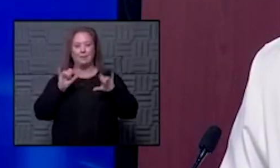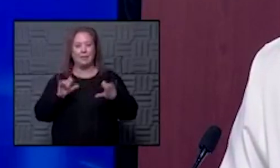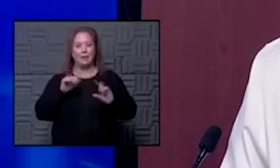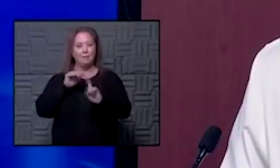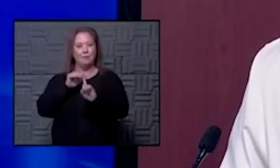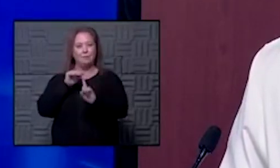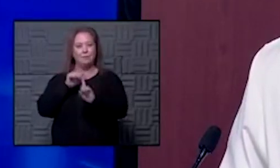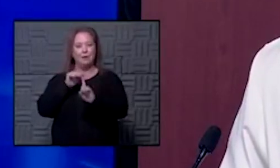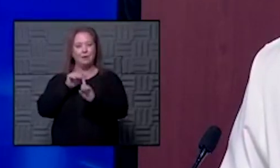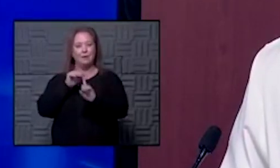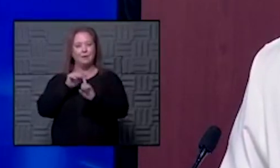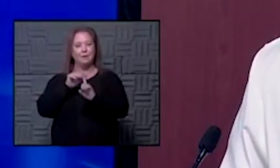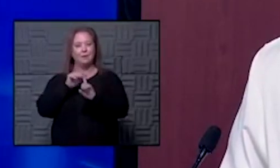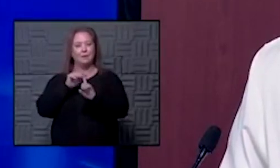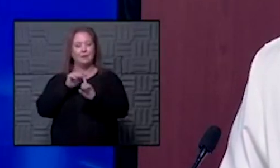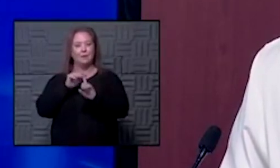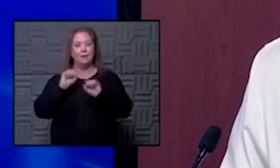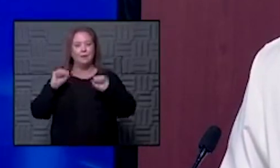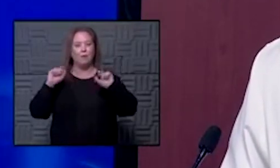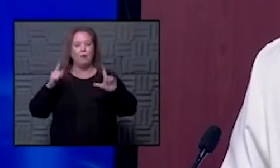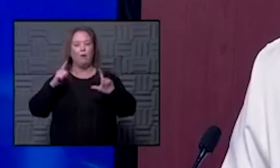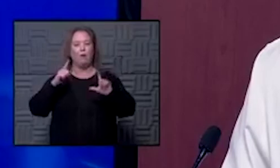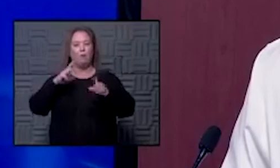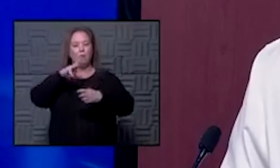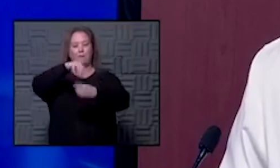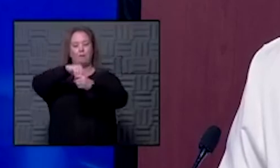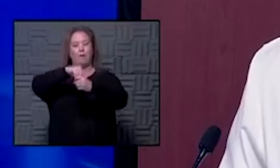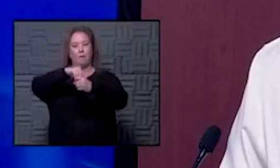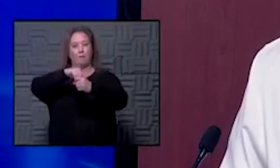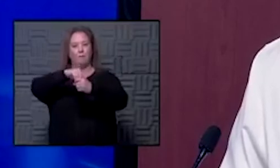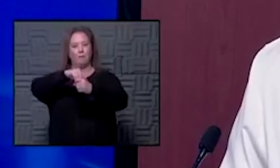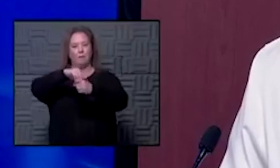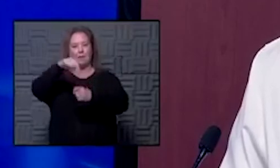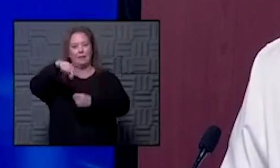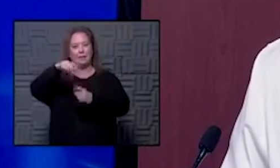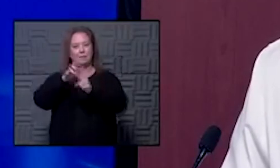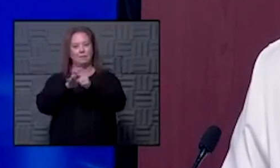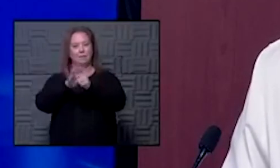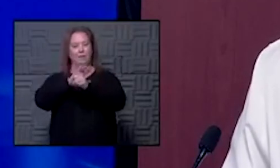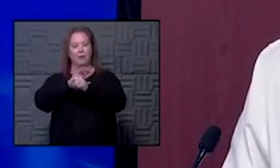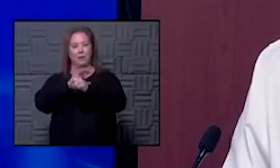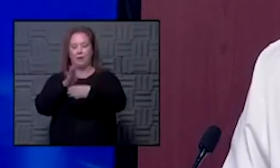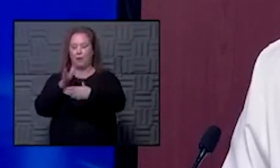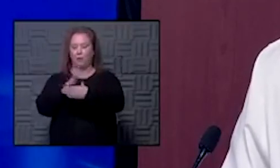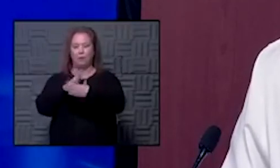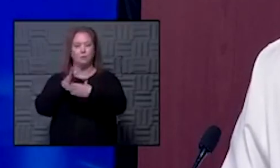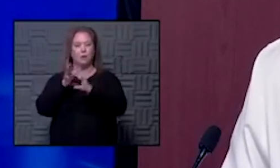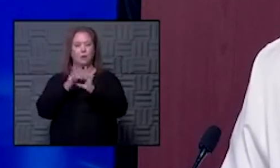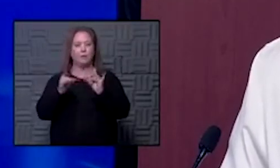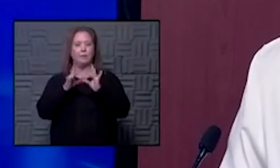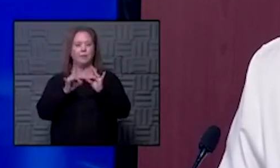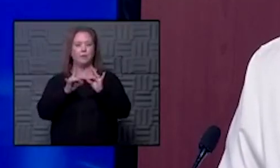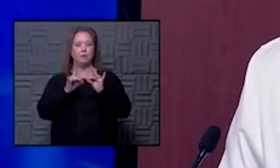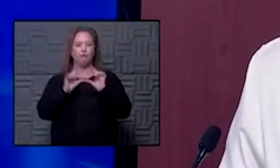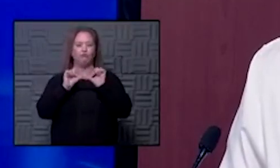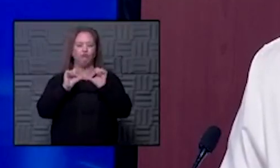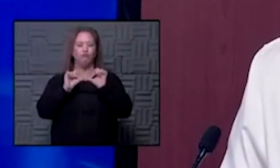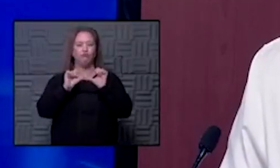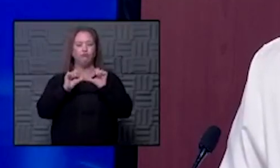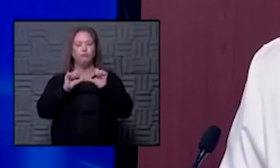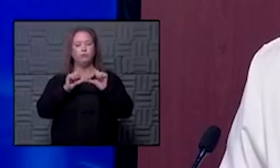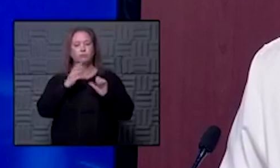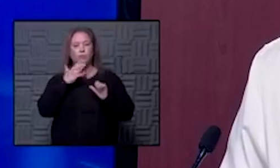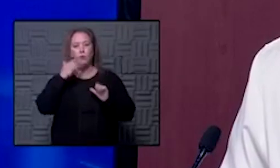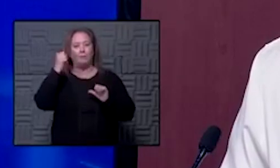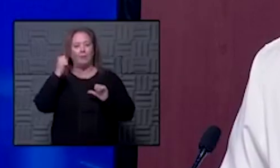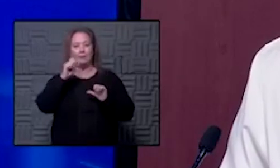reminder that we all have a part to play in this and while we have continually shared the message of remain vigilant and do